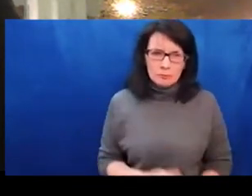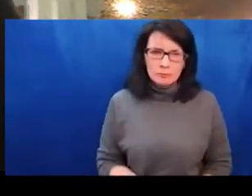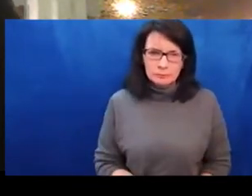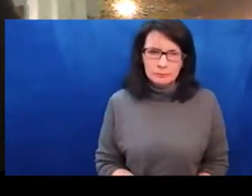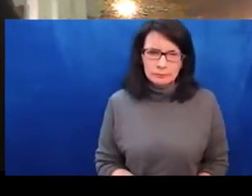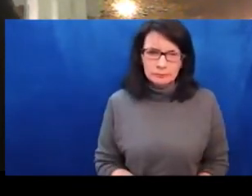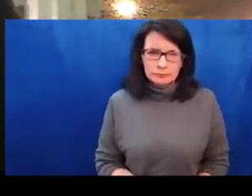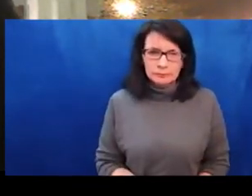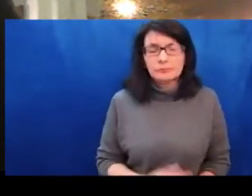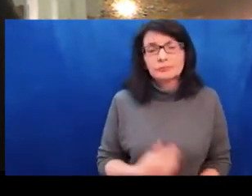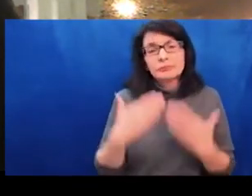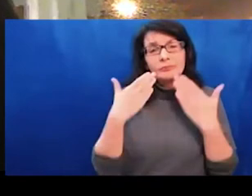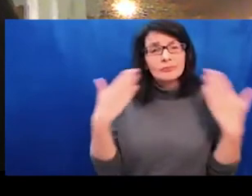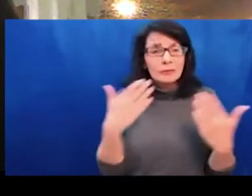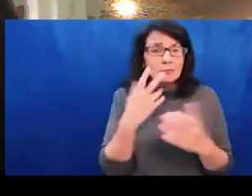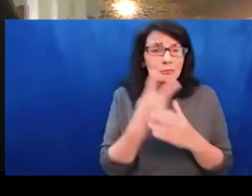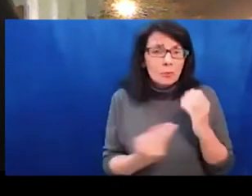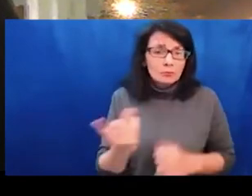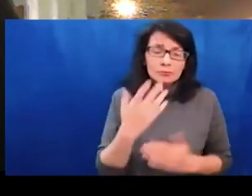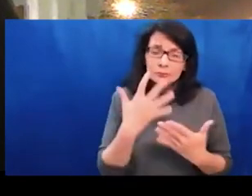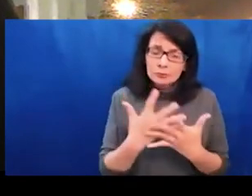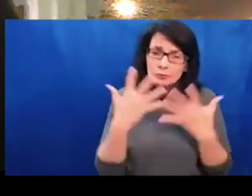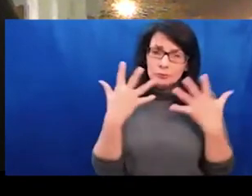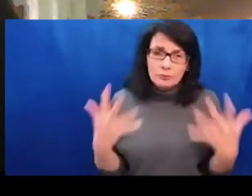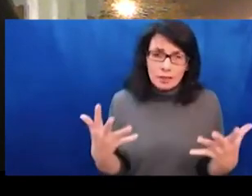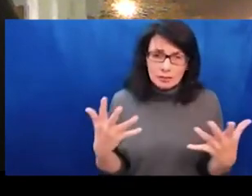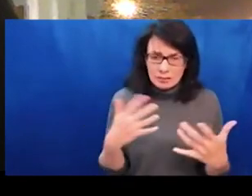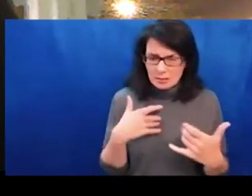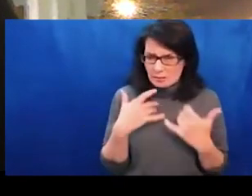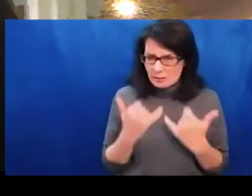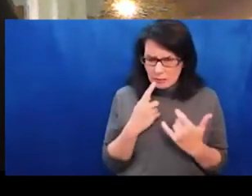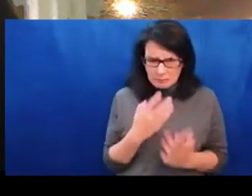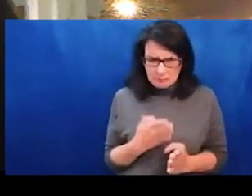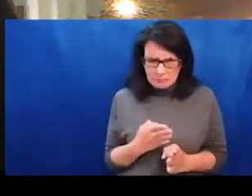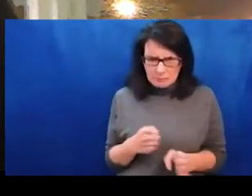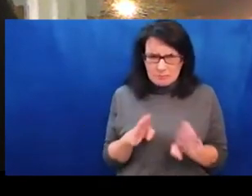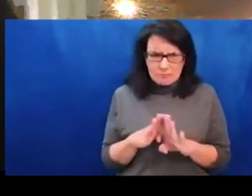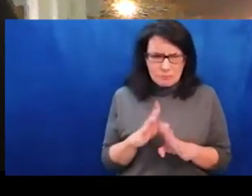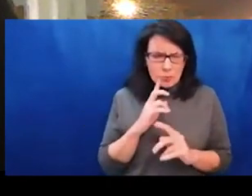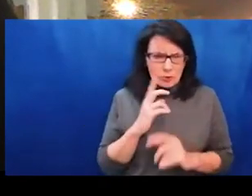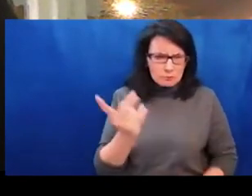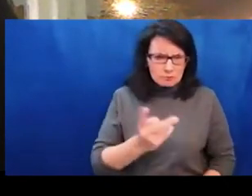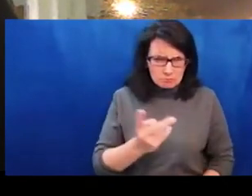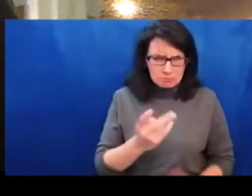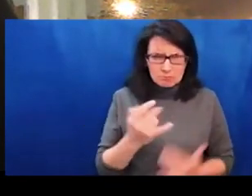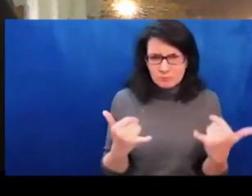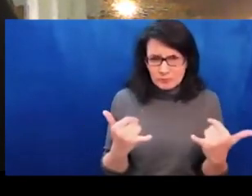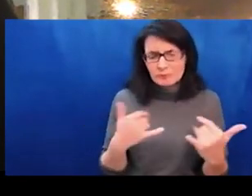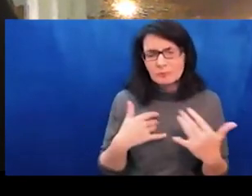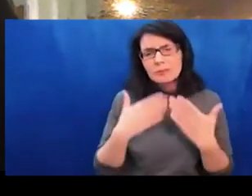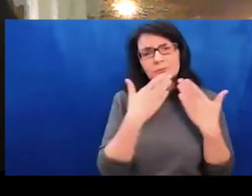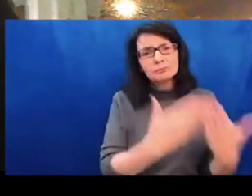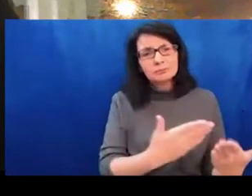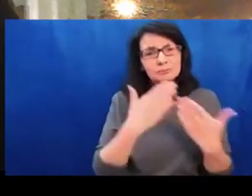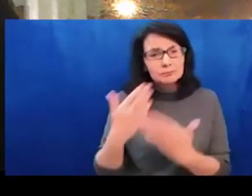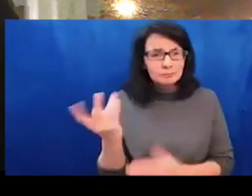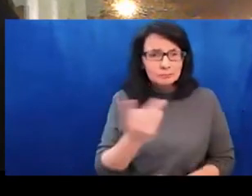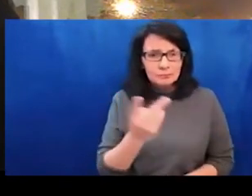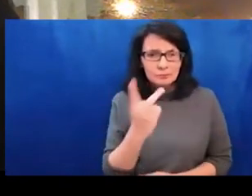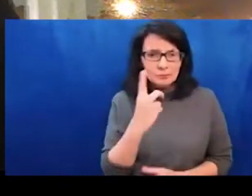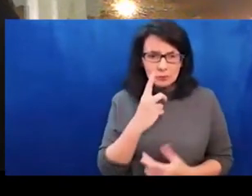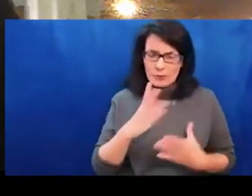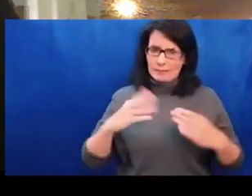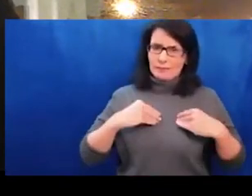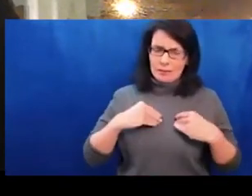my films in different countries. countries. And of course, I always trying to negotiate that the